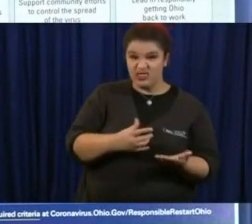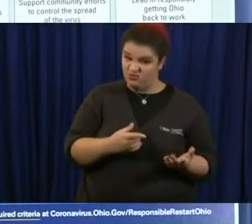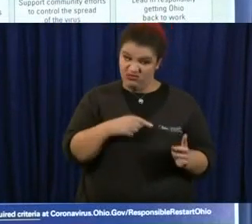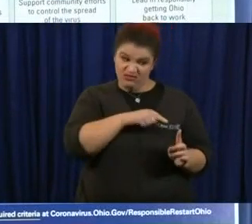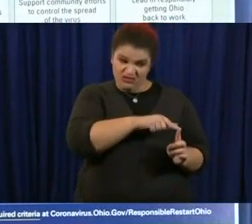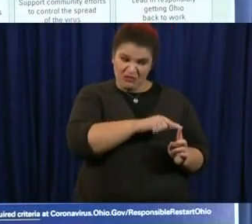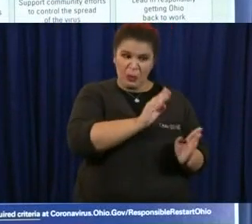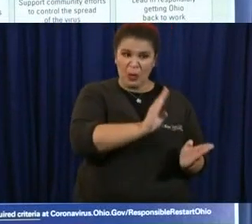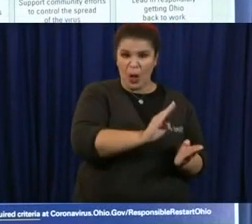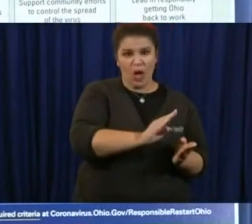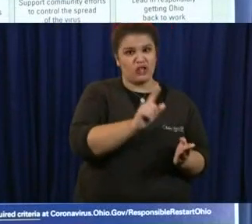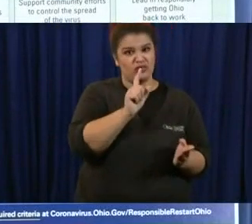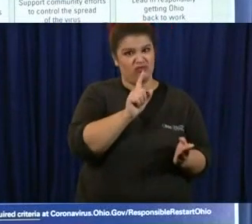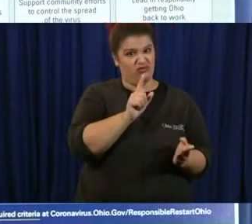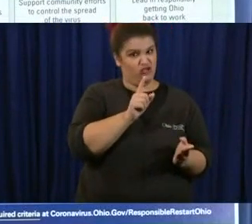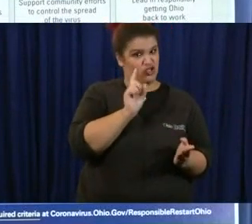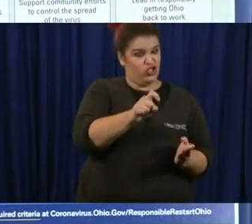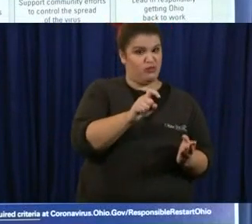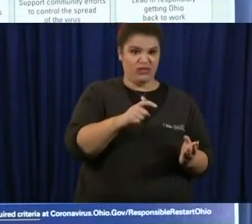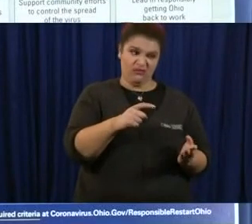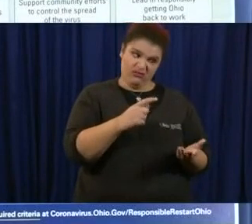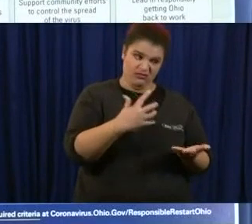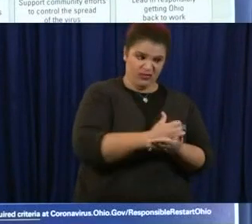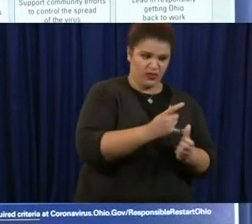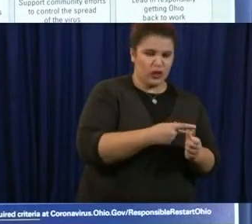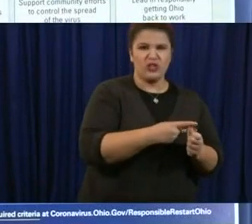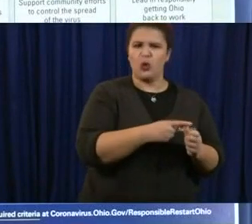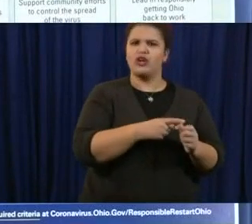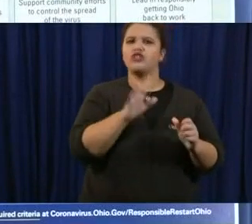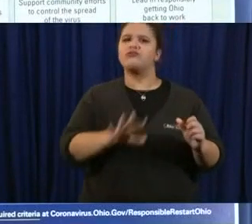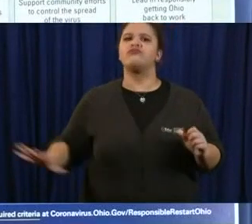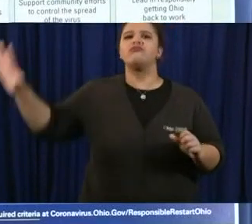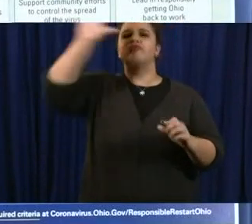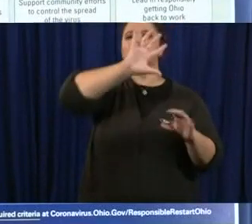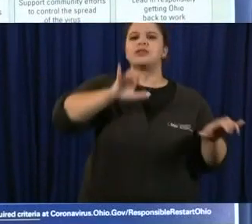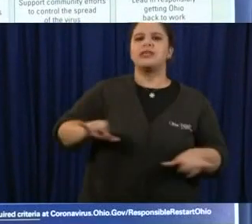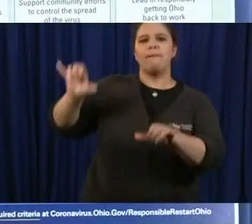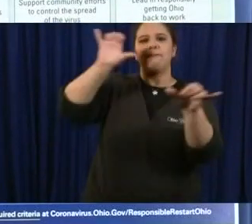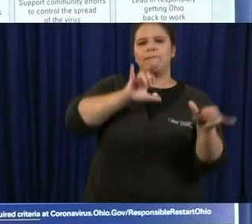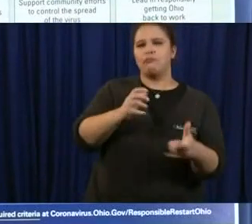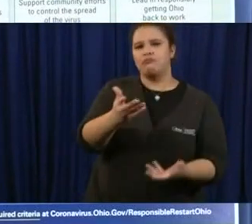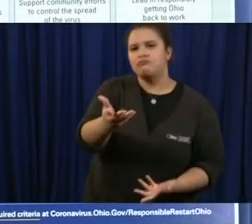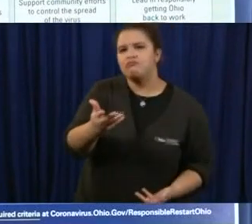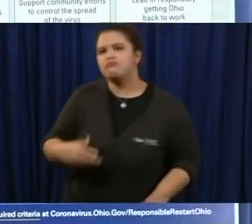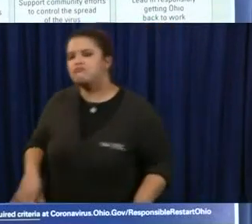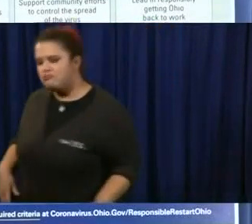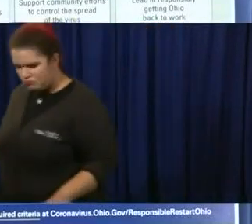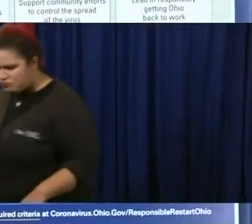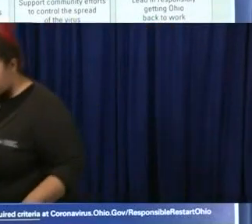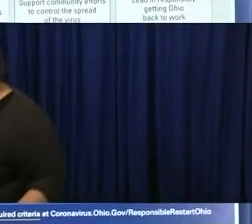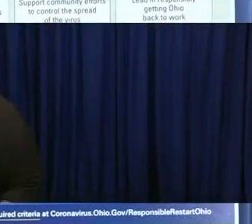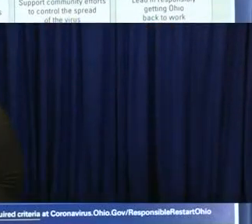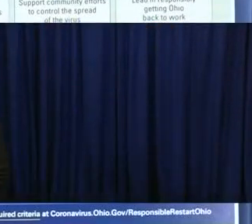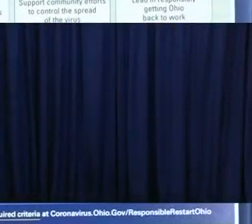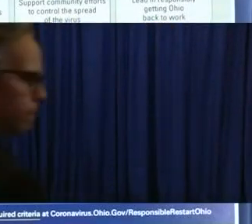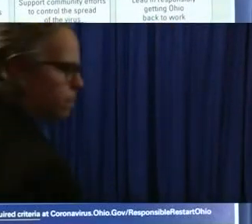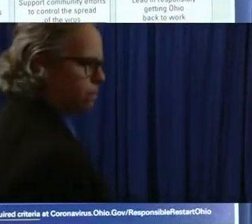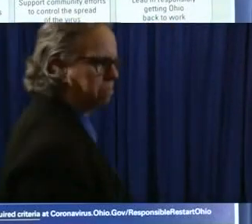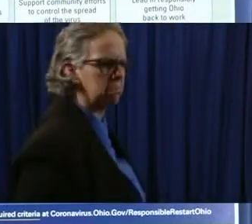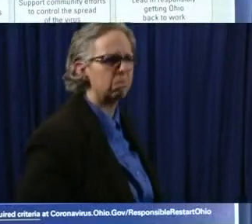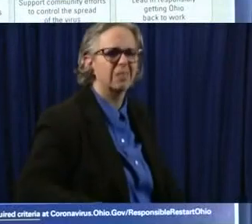um i know that that was suggested earlier this morning as possible way to